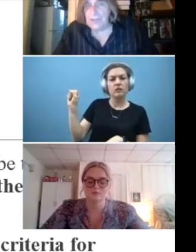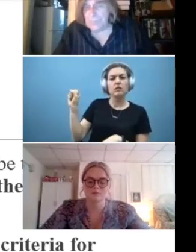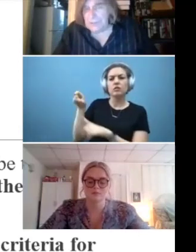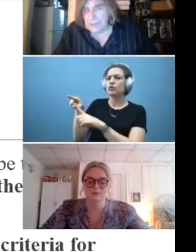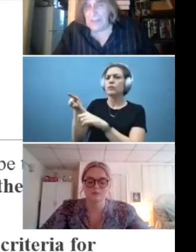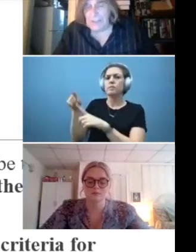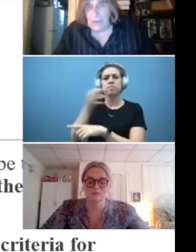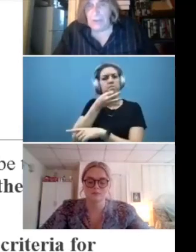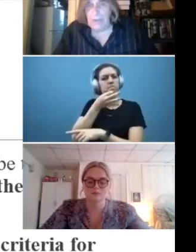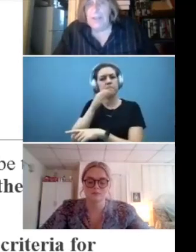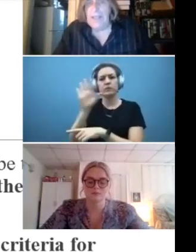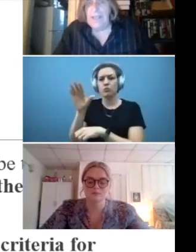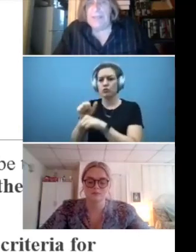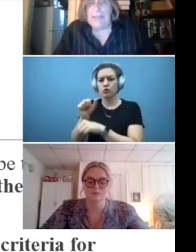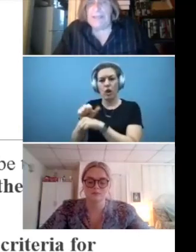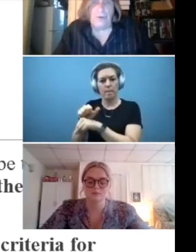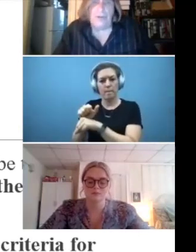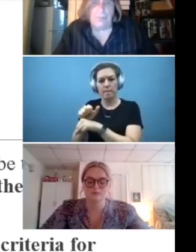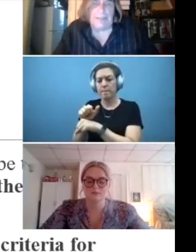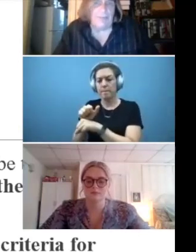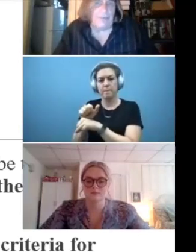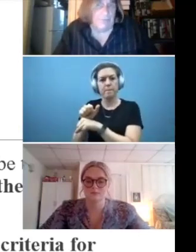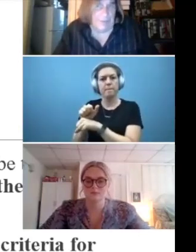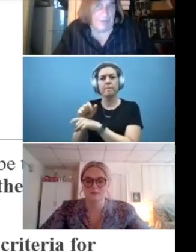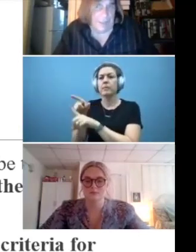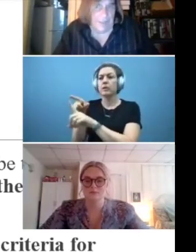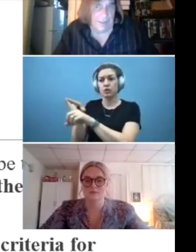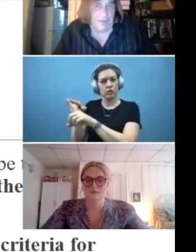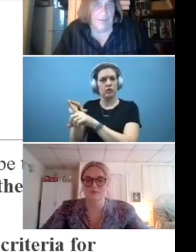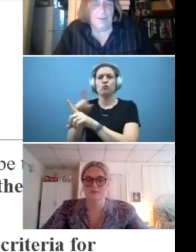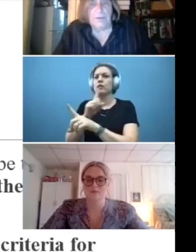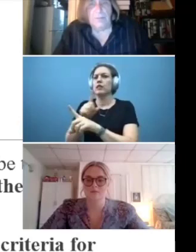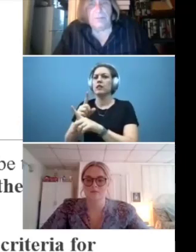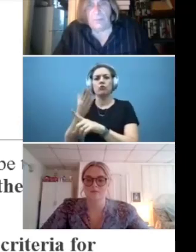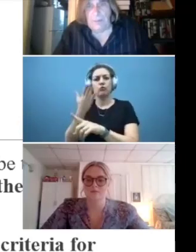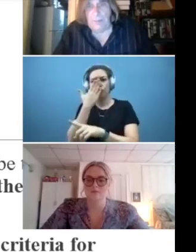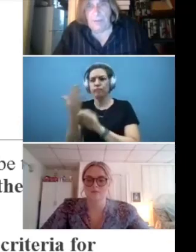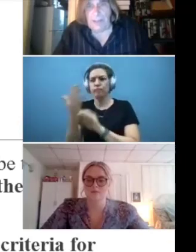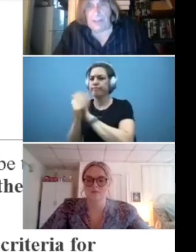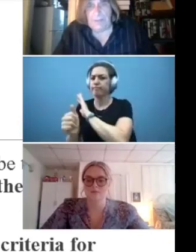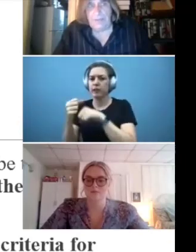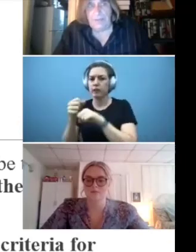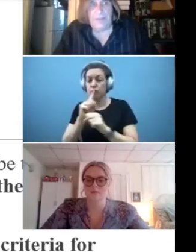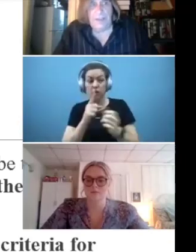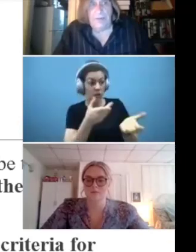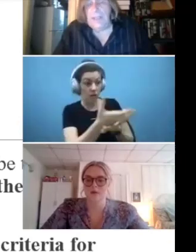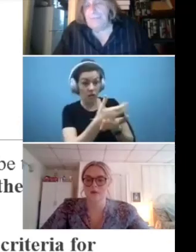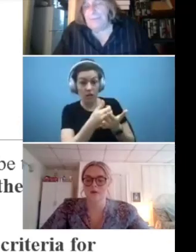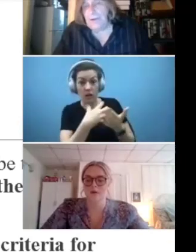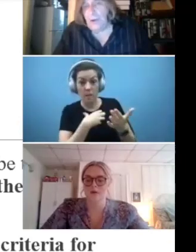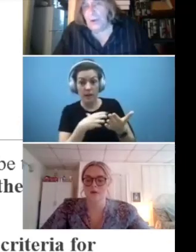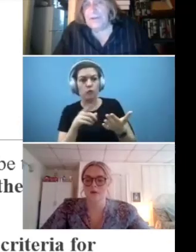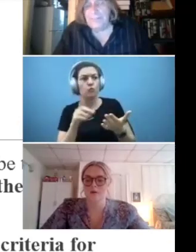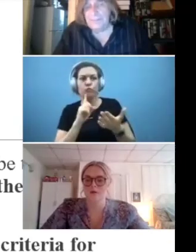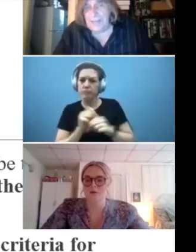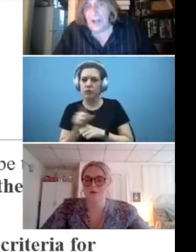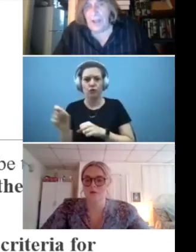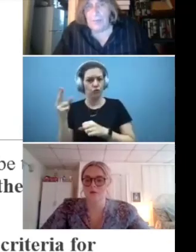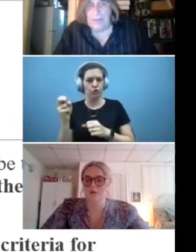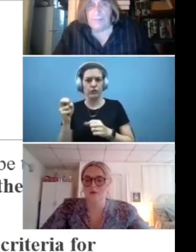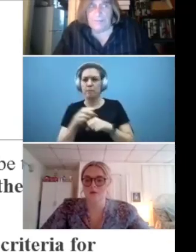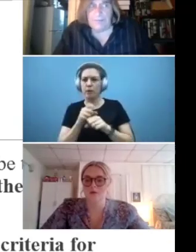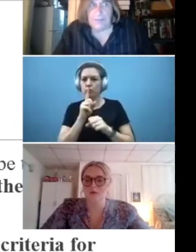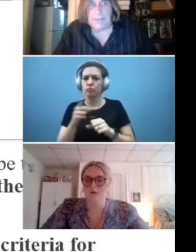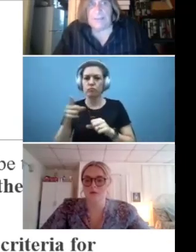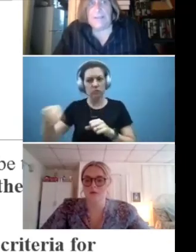job and she's particularly good at making sure complaints are investigated. So that would be my recommendation there. If it occurred at a state